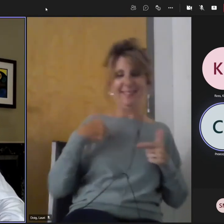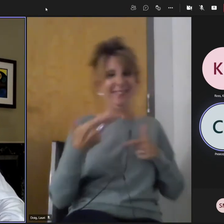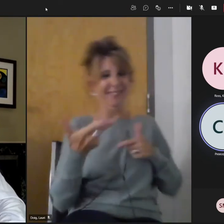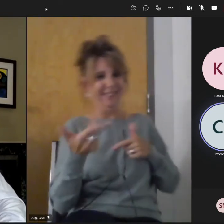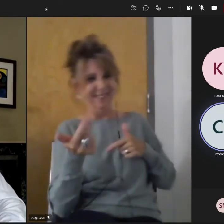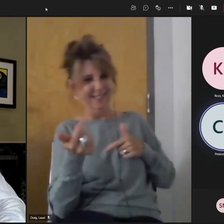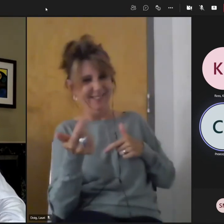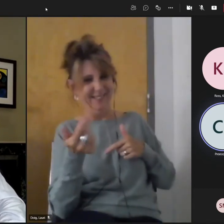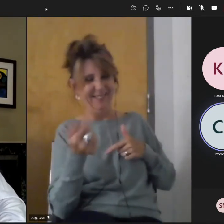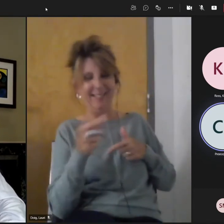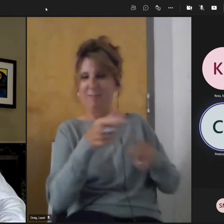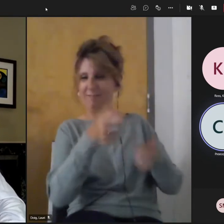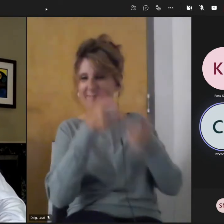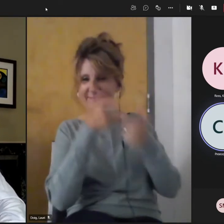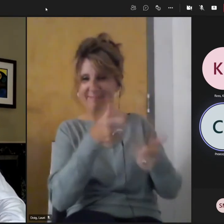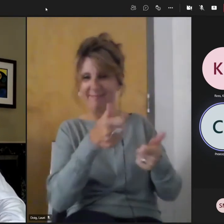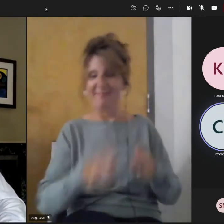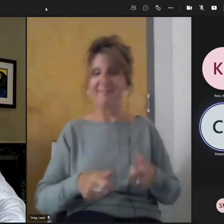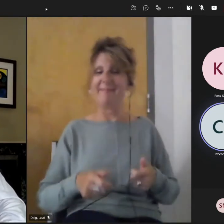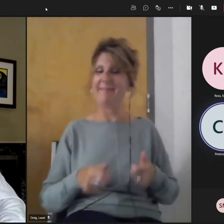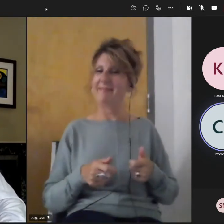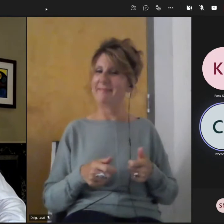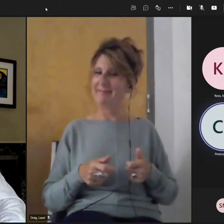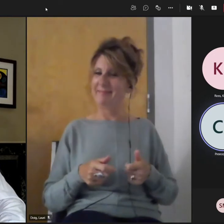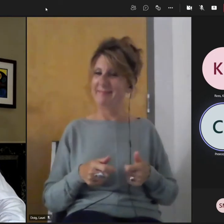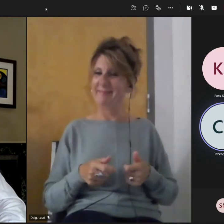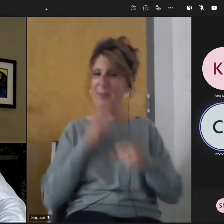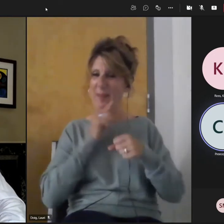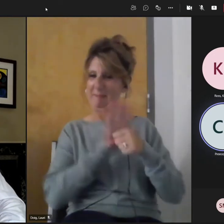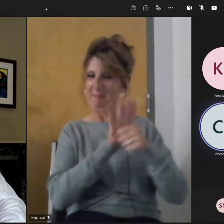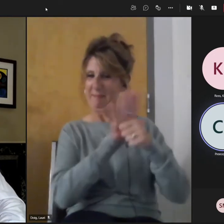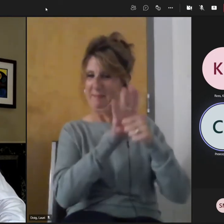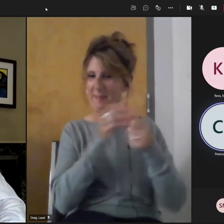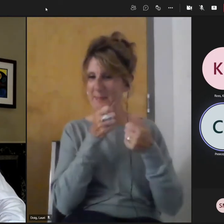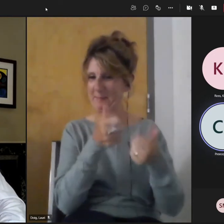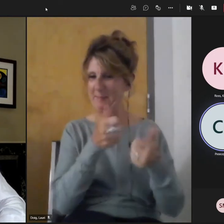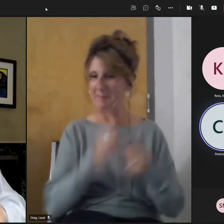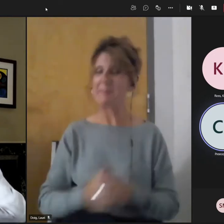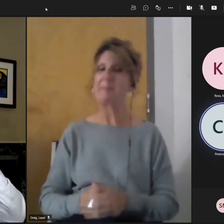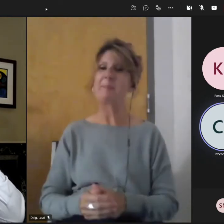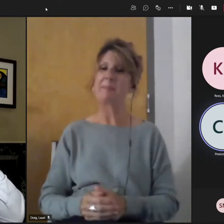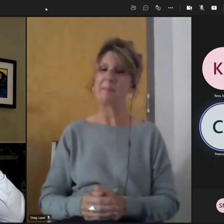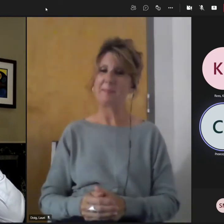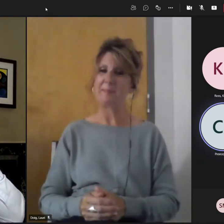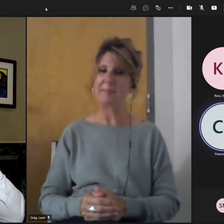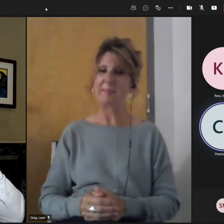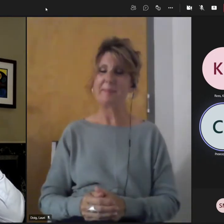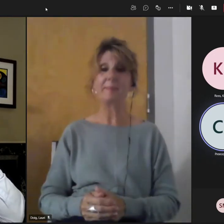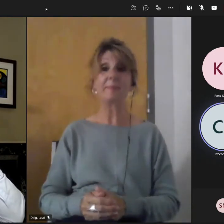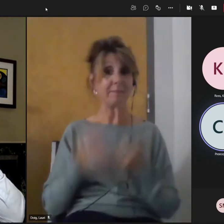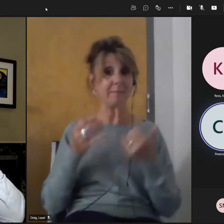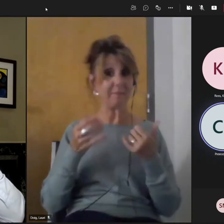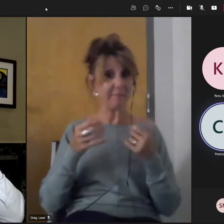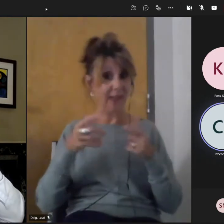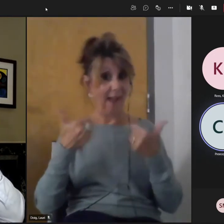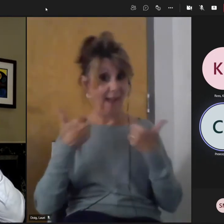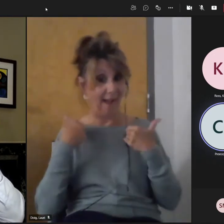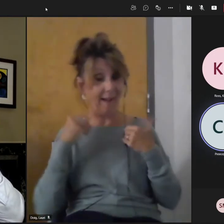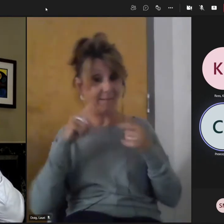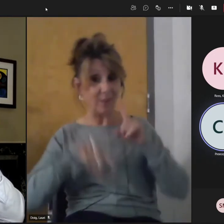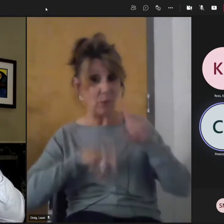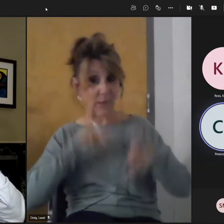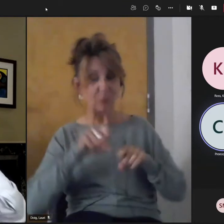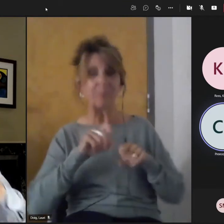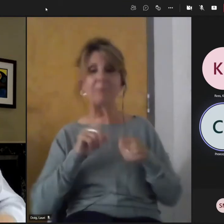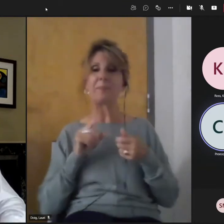But you're doing a great job. You're doing a great job. Thank you so much. So I am going to go into the questions. So